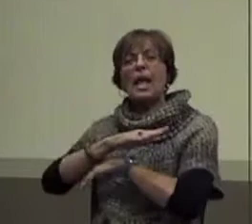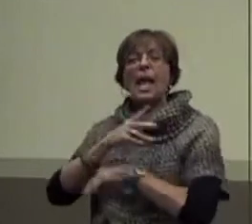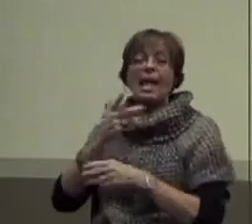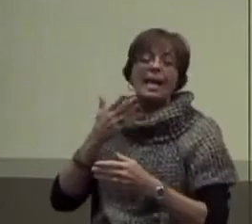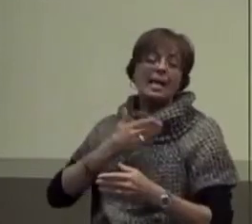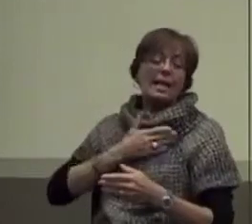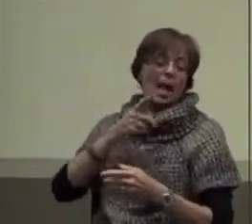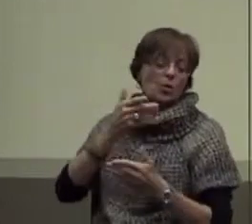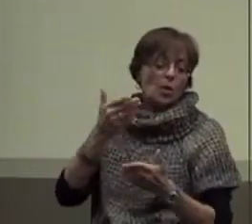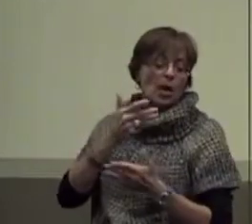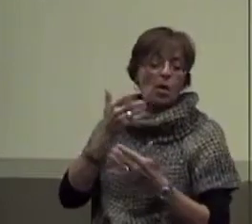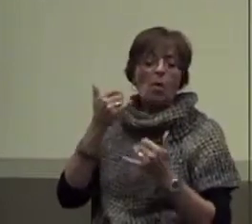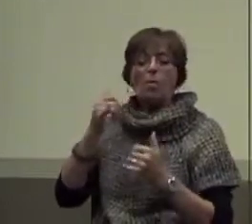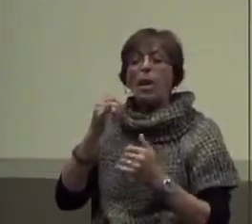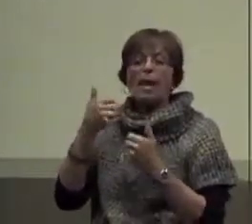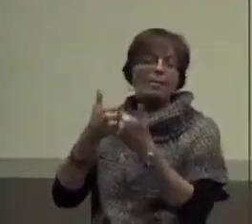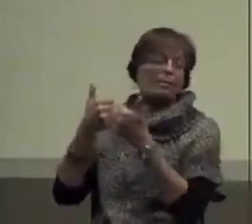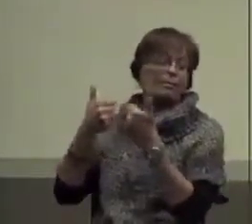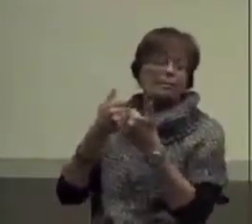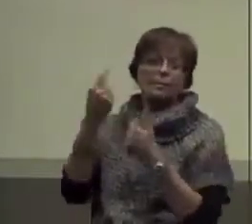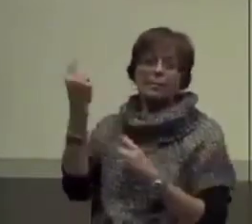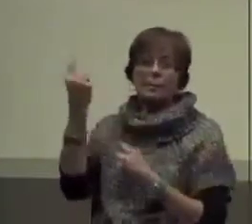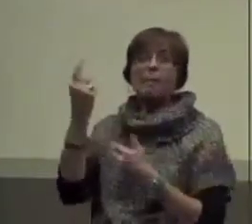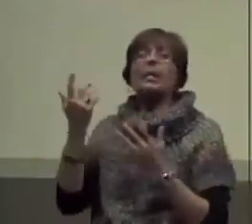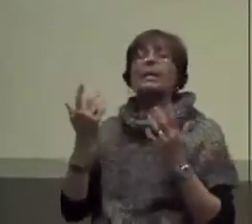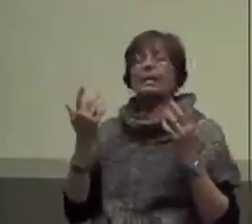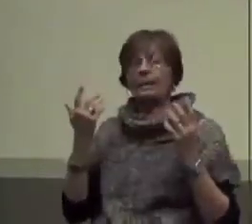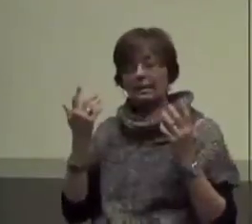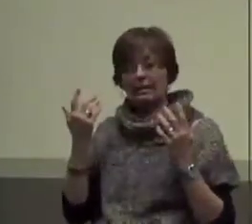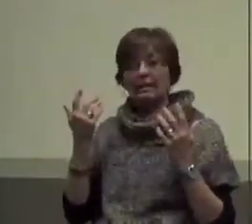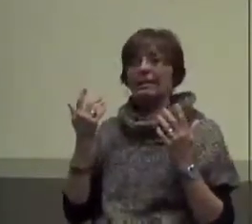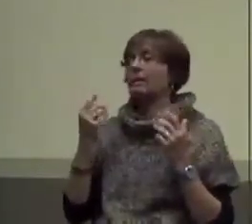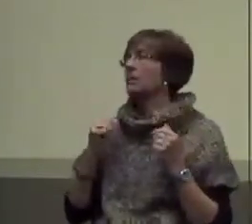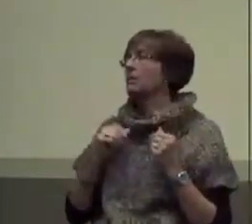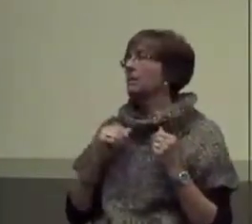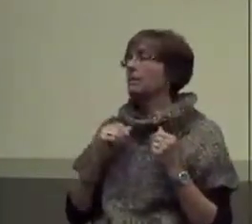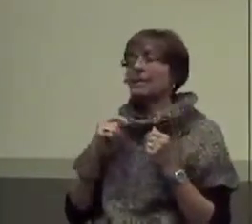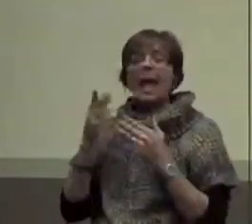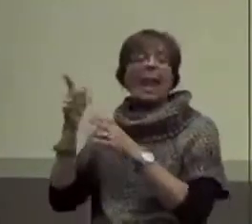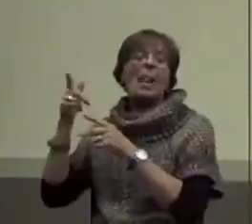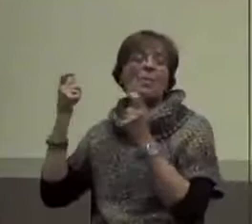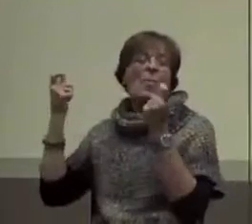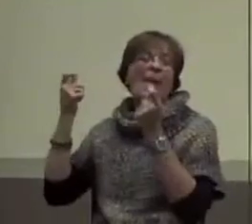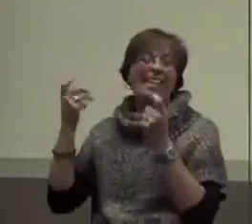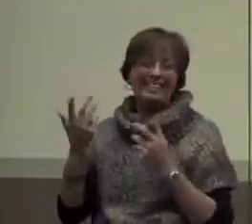tic-tac-toe for a while. I'll let you win. Right? So, don't say that but let them win.